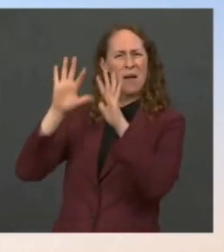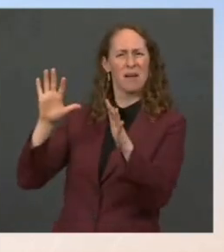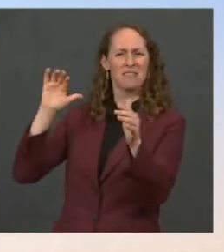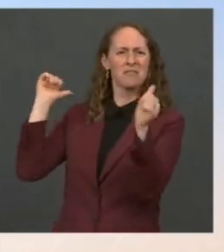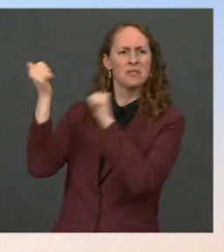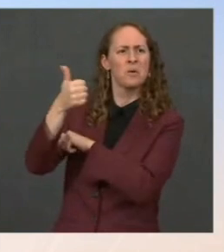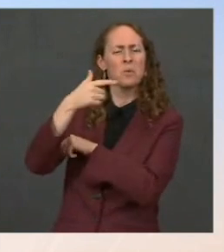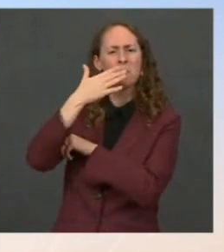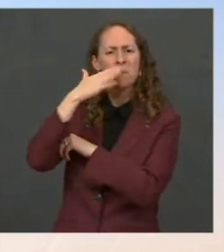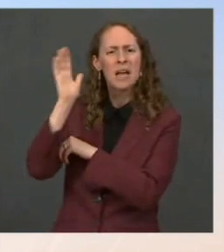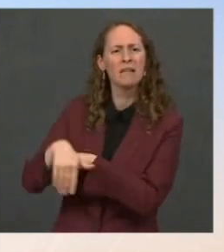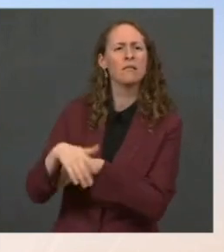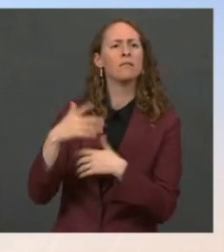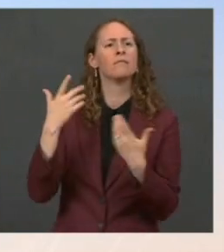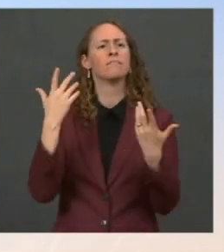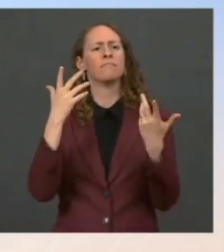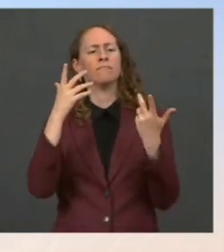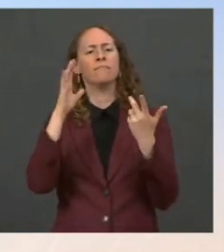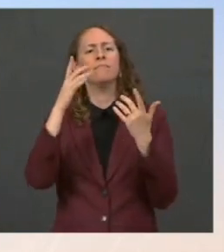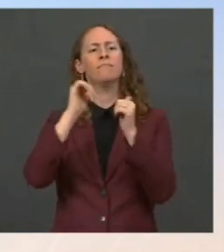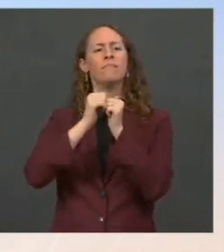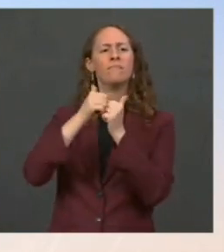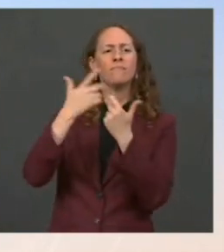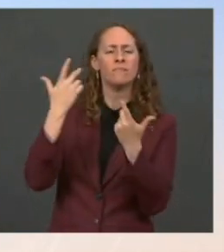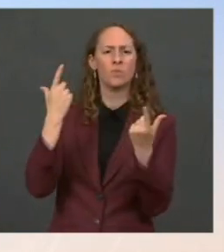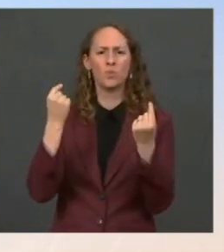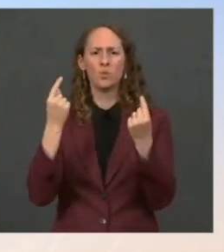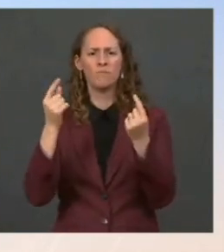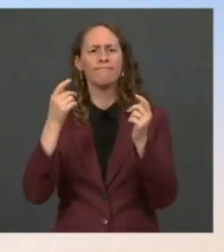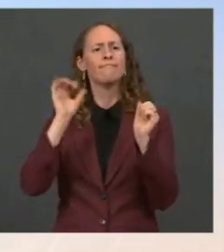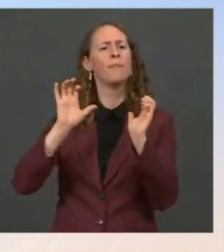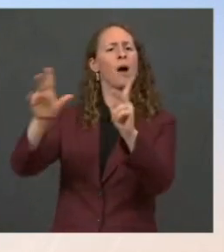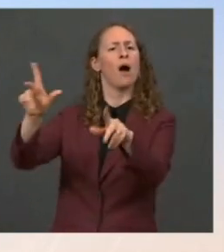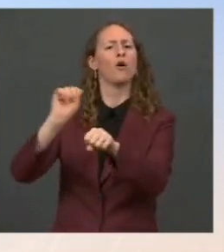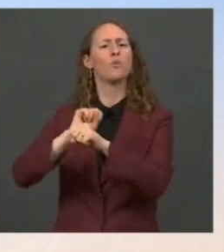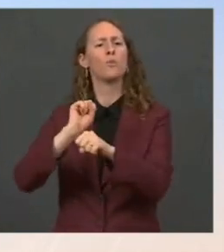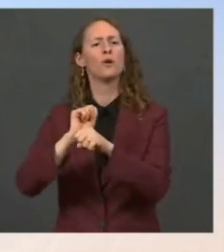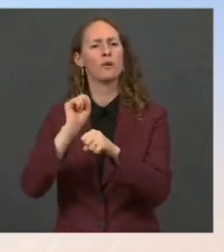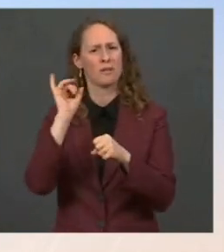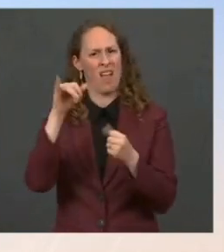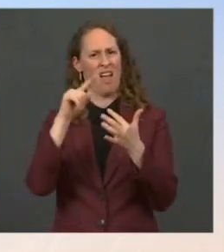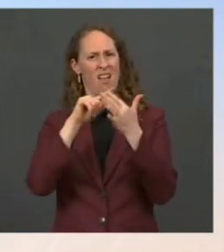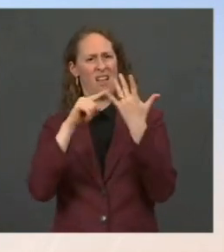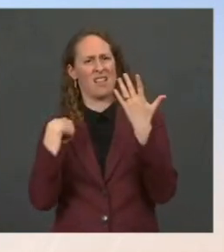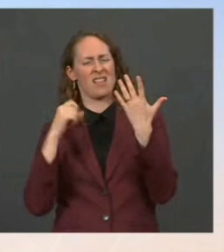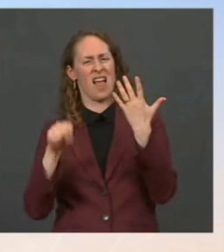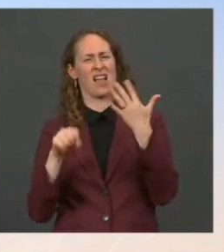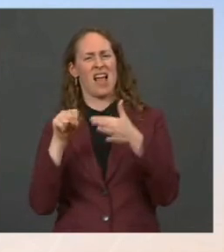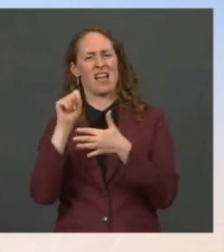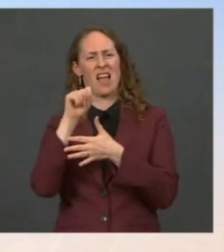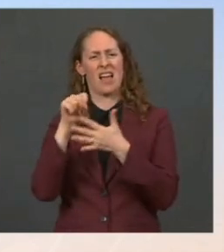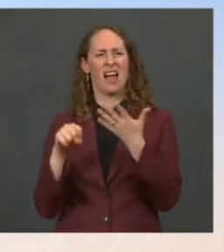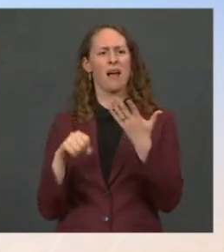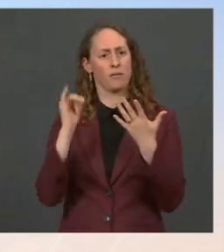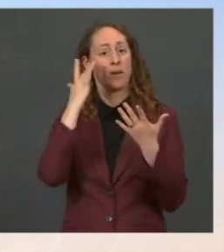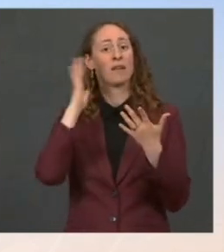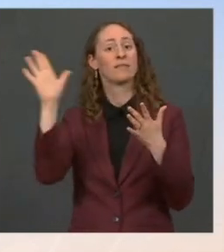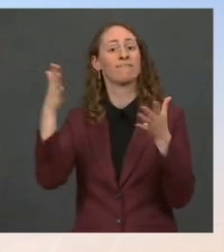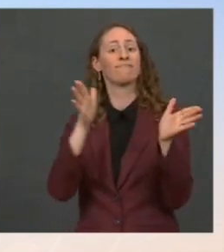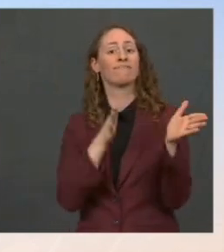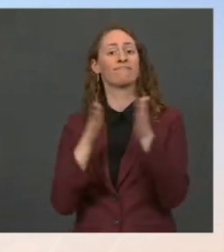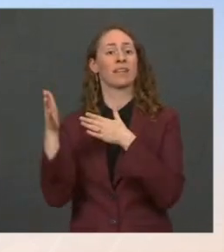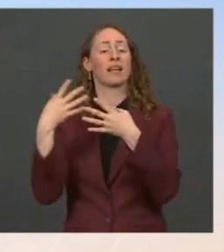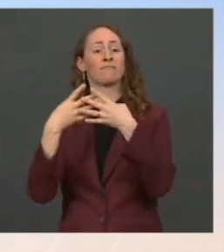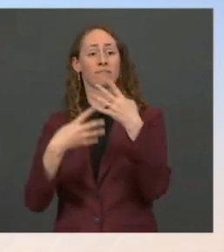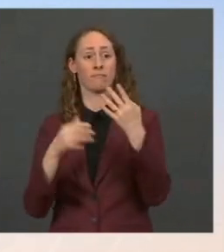sure we're more competitive and putting people back to work. There are a lot of ways to get there, but that's why the president proposed his packages. But really, the $400,000